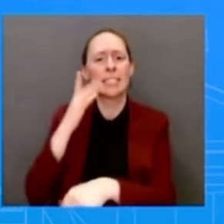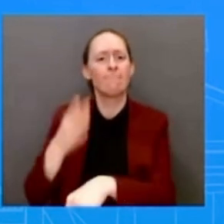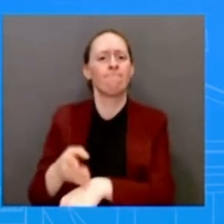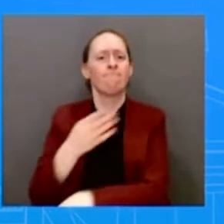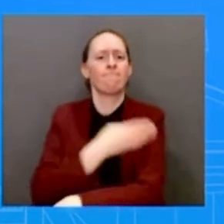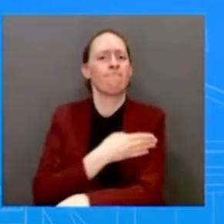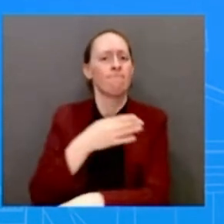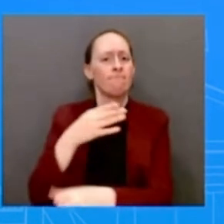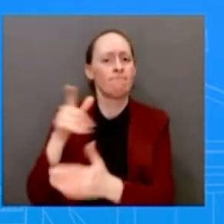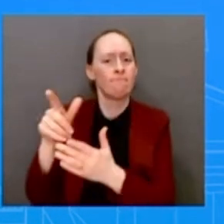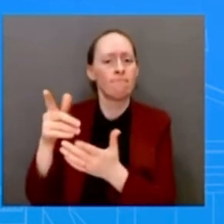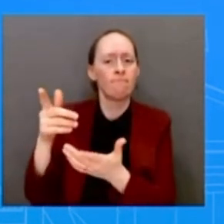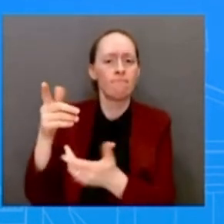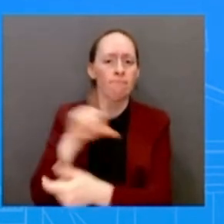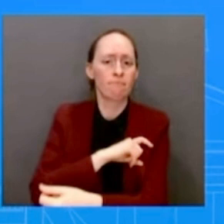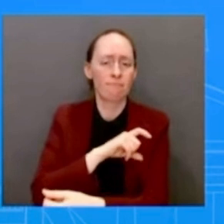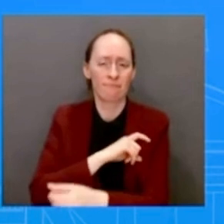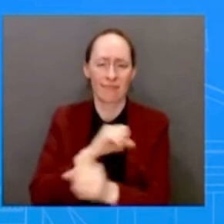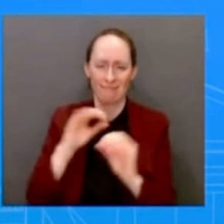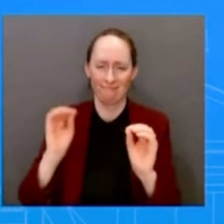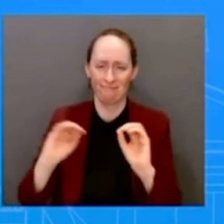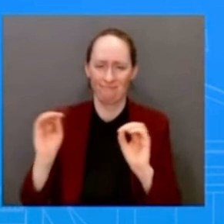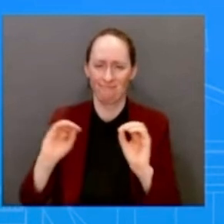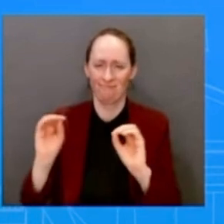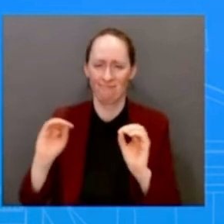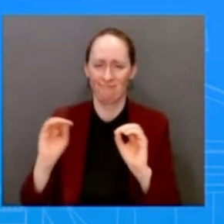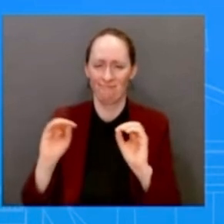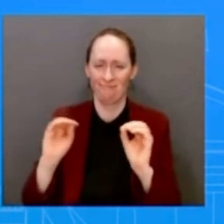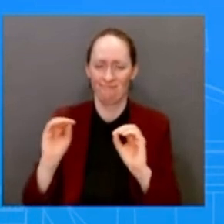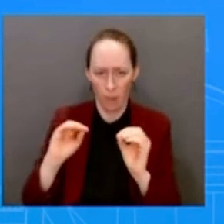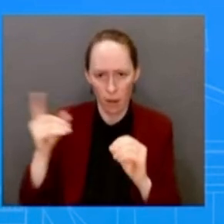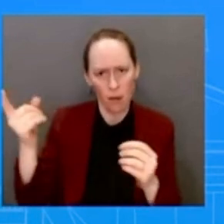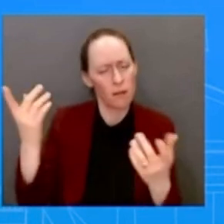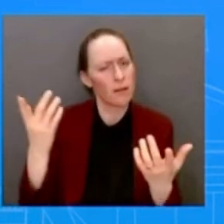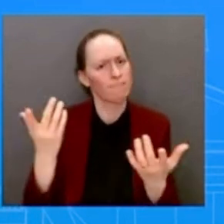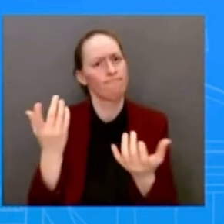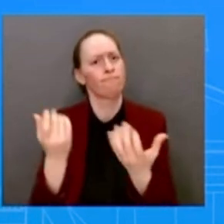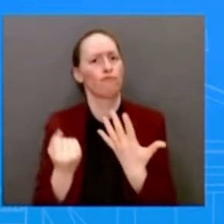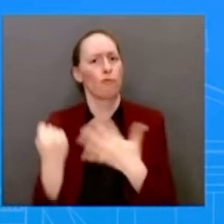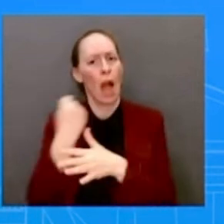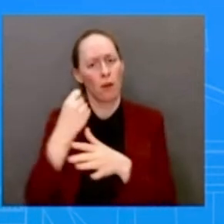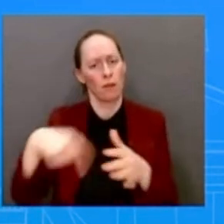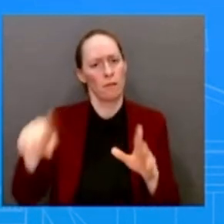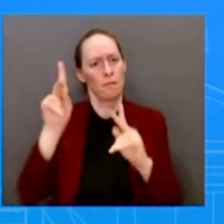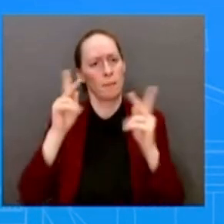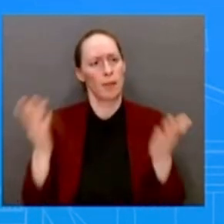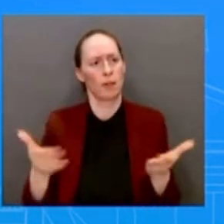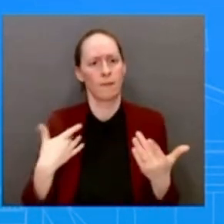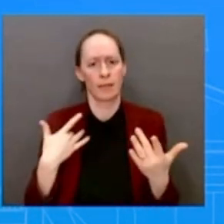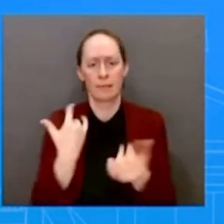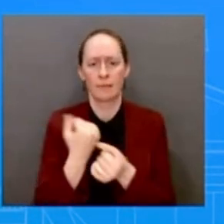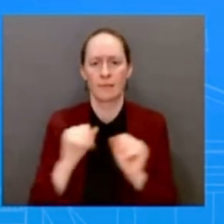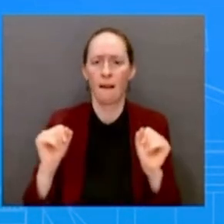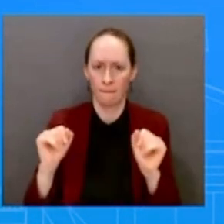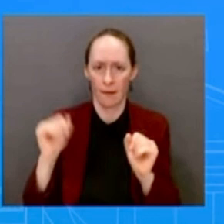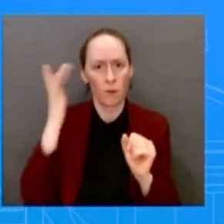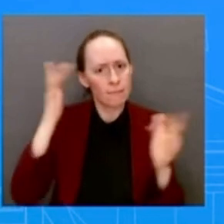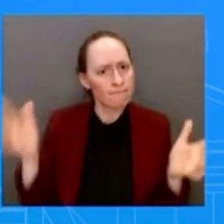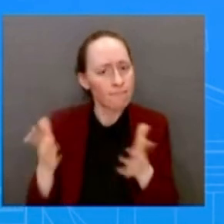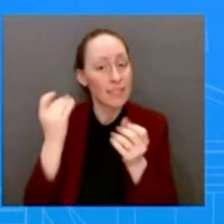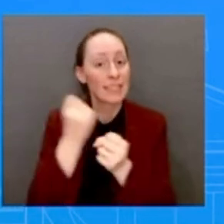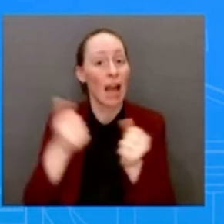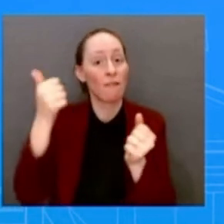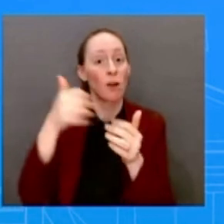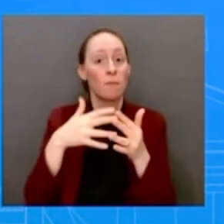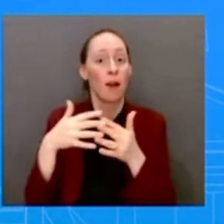certainly across the country first. That's why he put together his Safer America Plan that lays out 100,000 cops in communities to